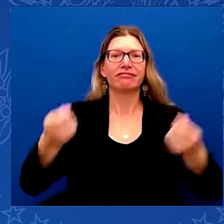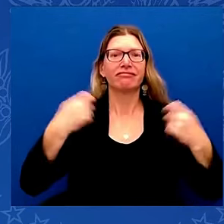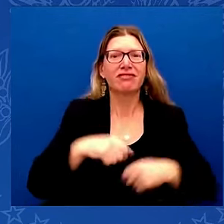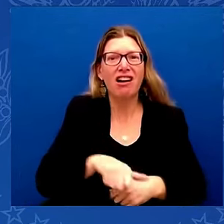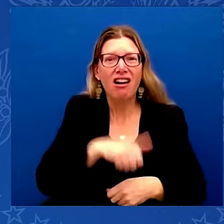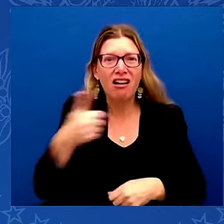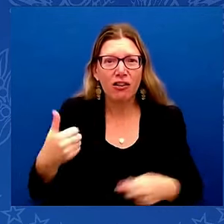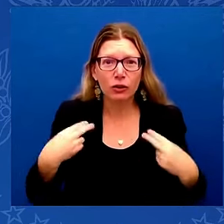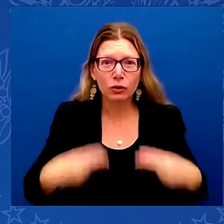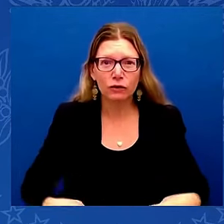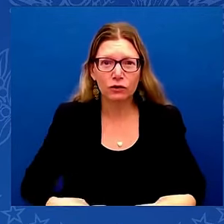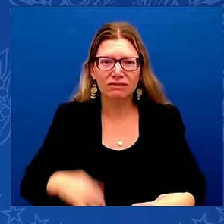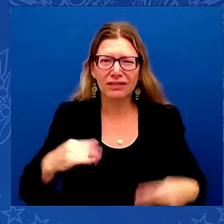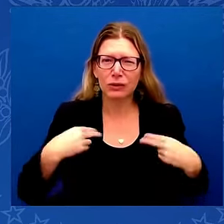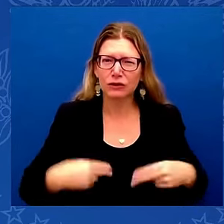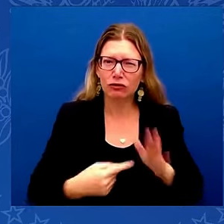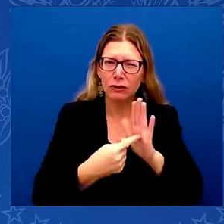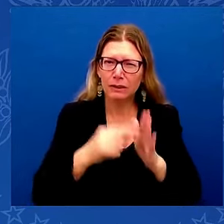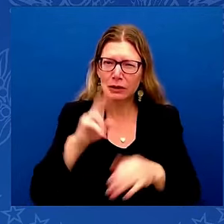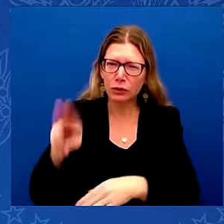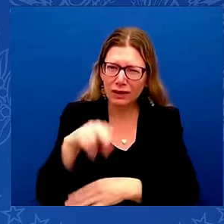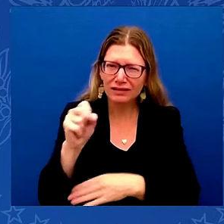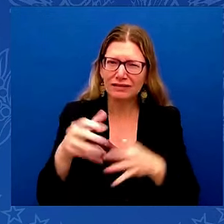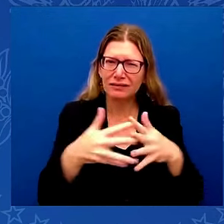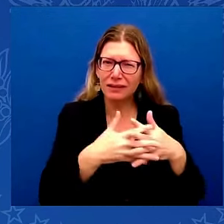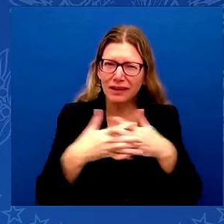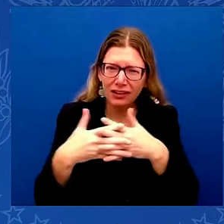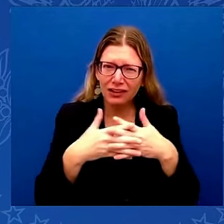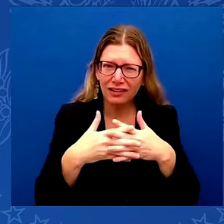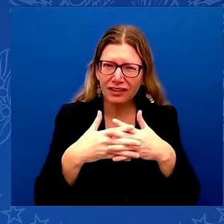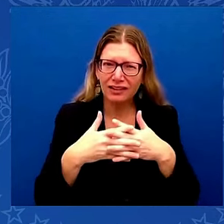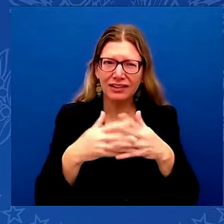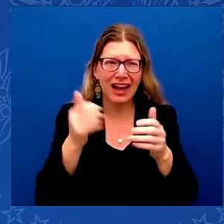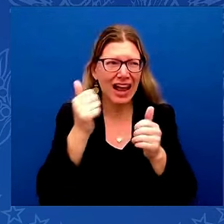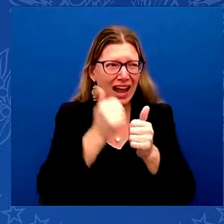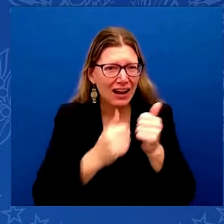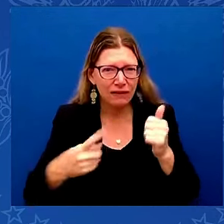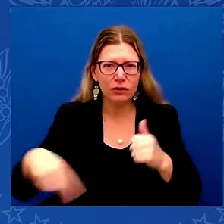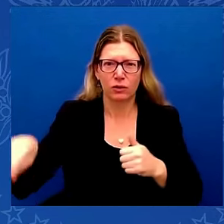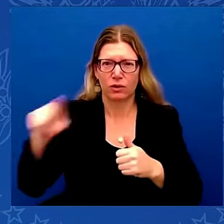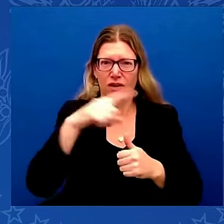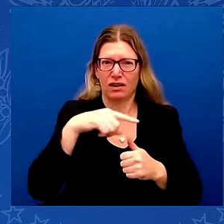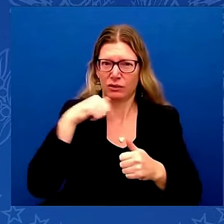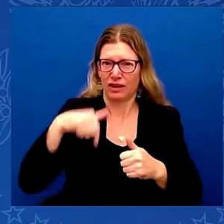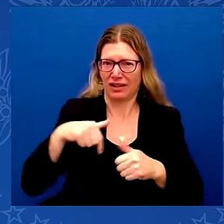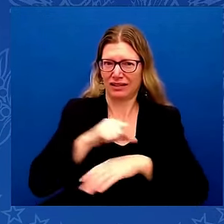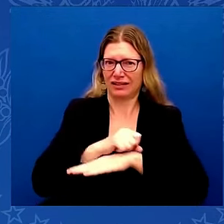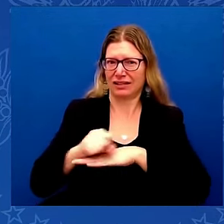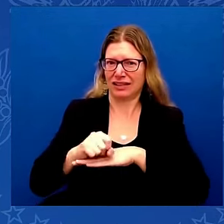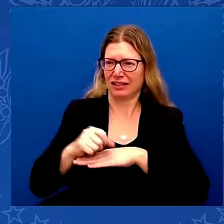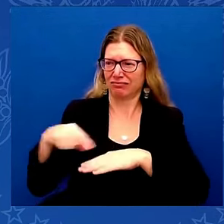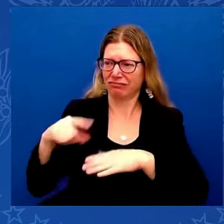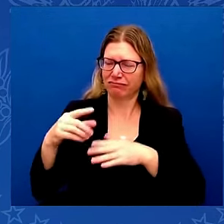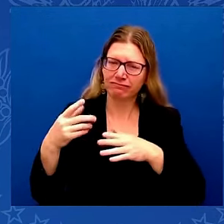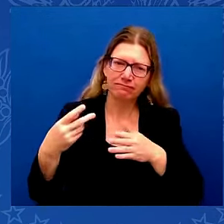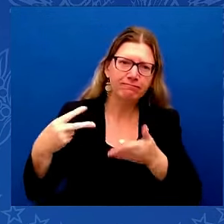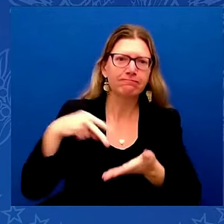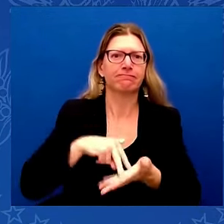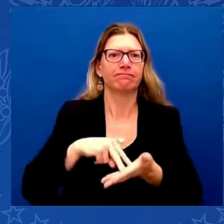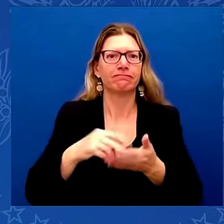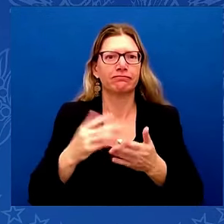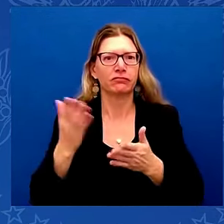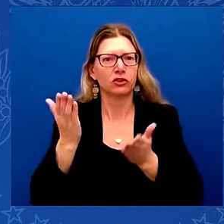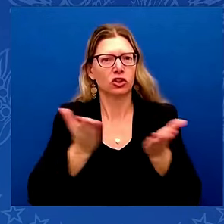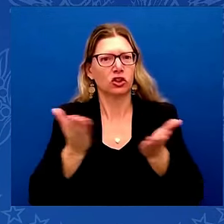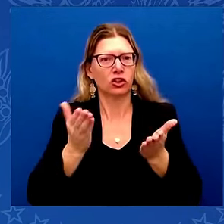Everyone, everyone on this stage stepped up to serve, to lead, to join the long line of American servicemen, each a link in a